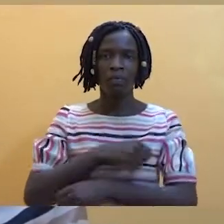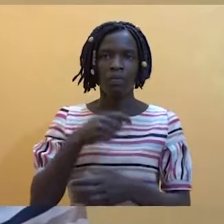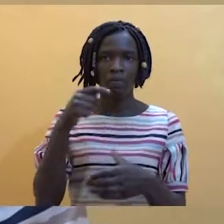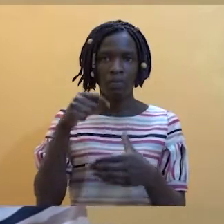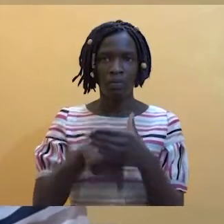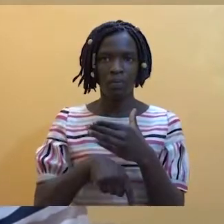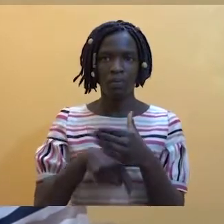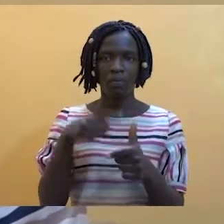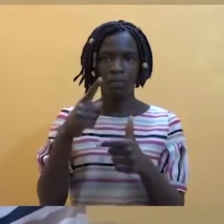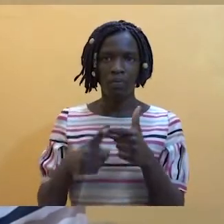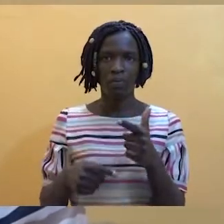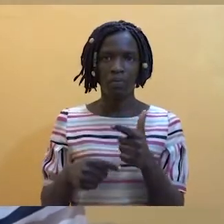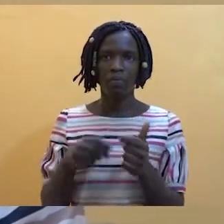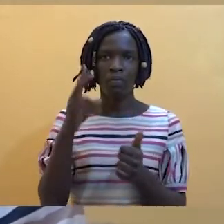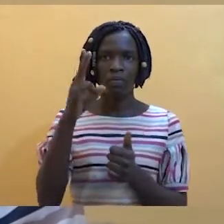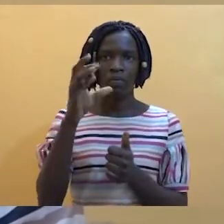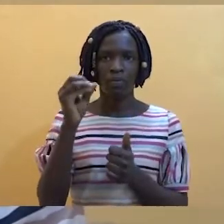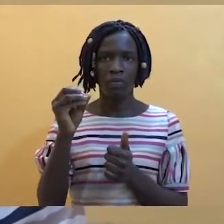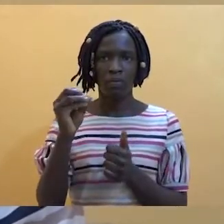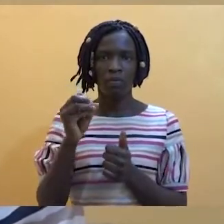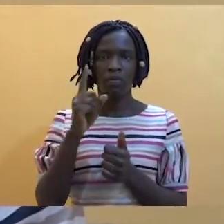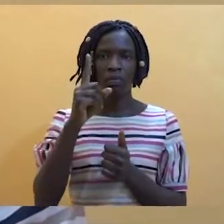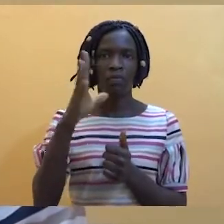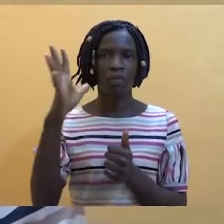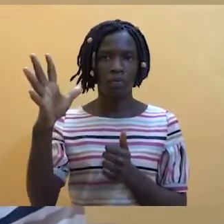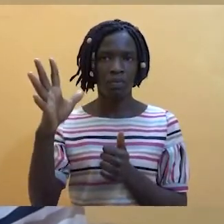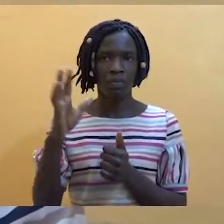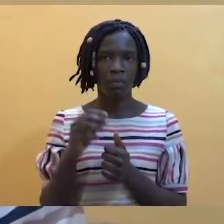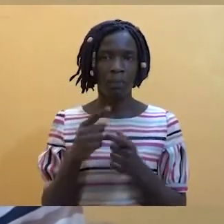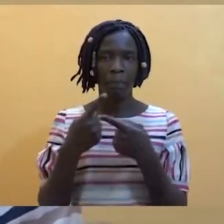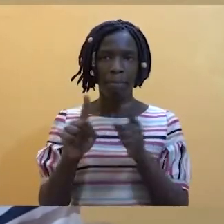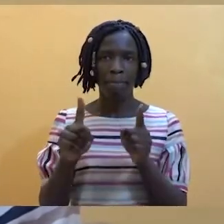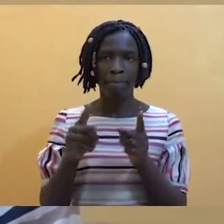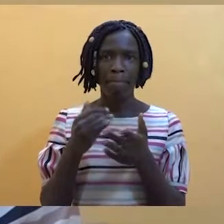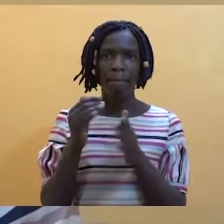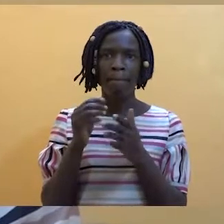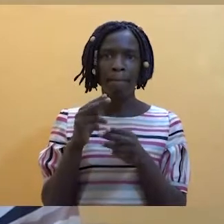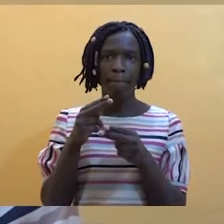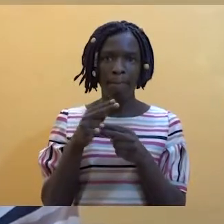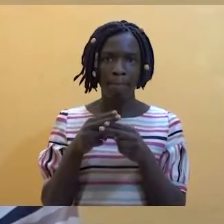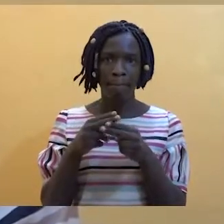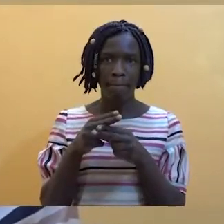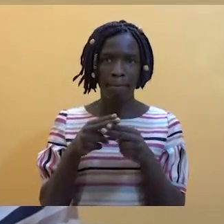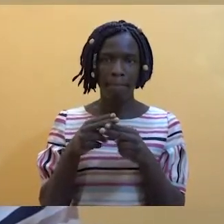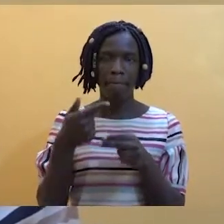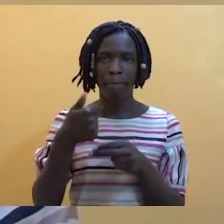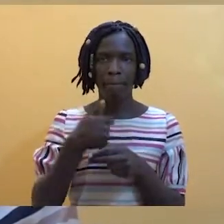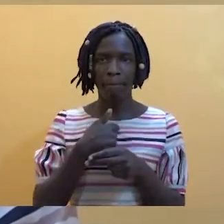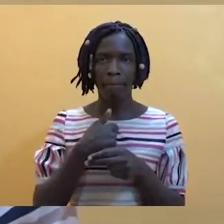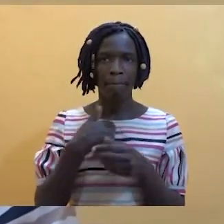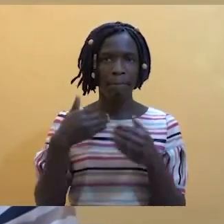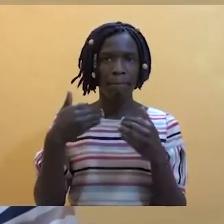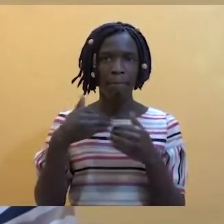and I stay still need $600,000 to enable me to finish my course.